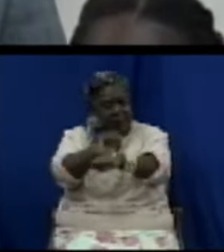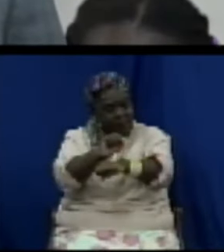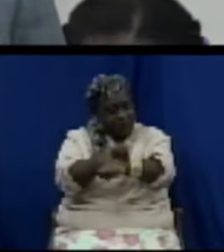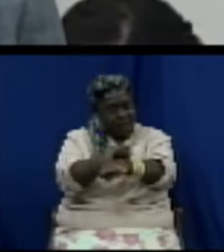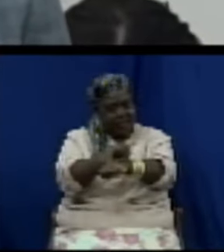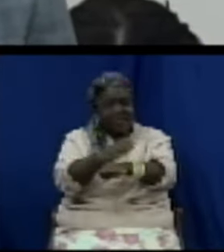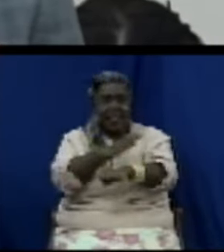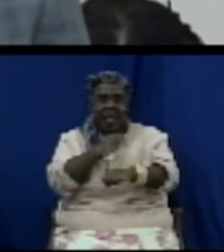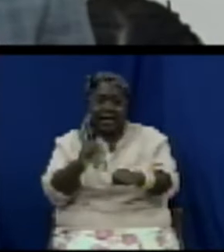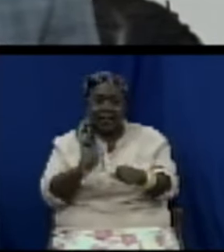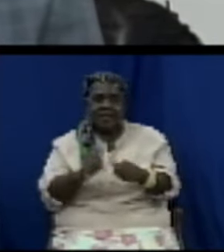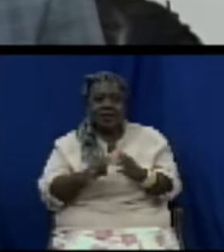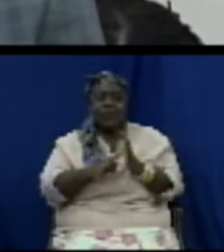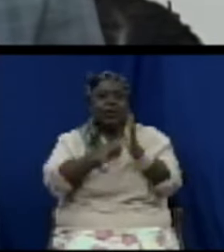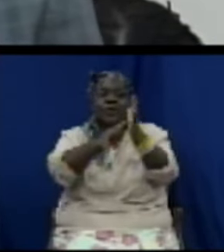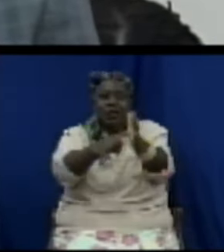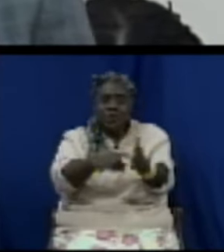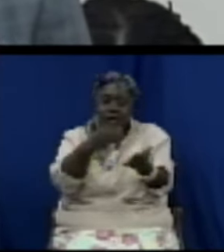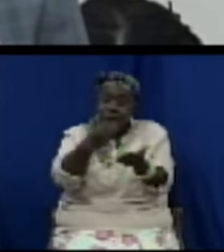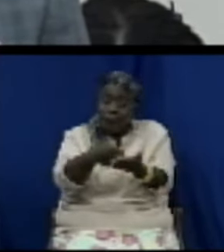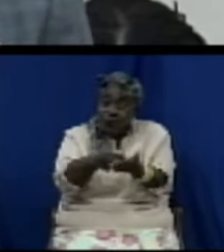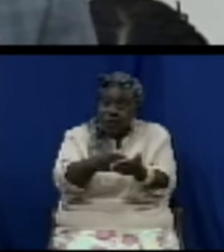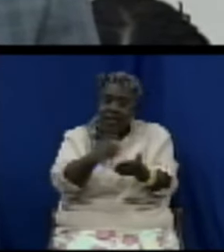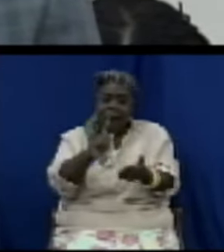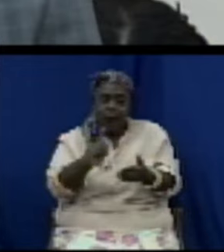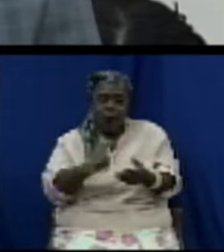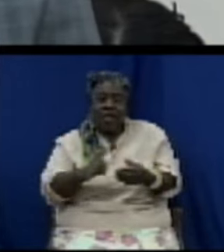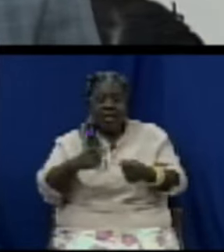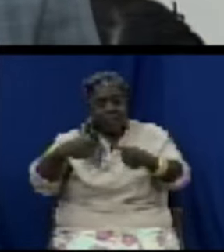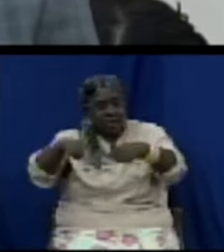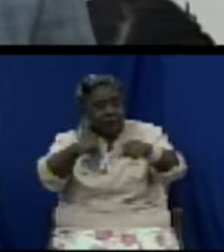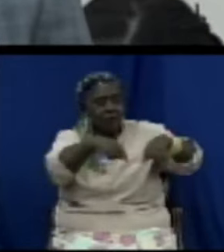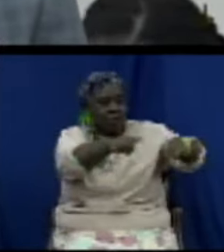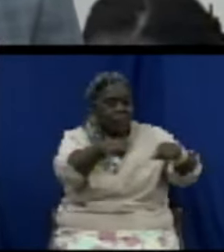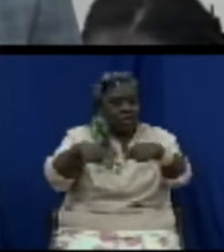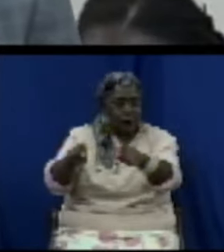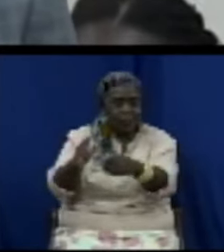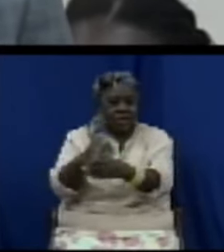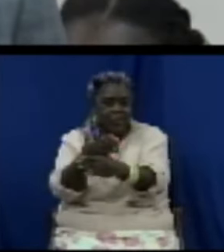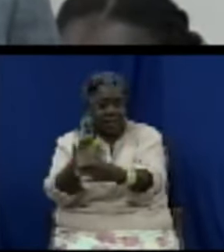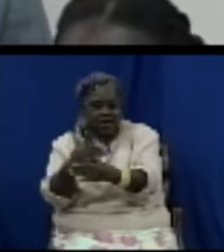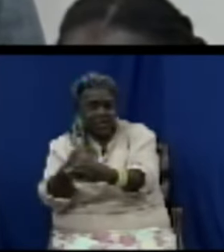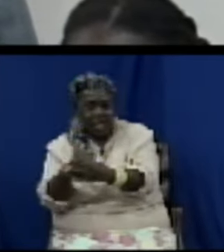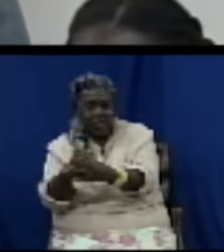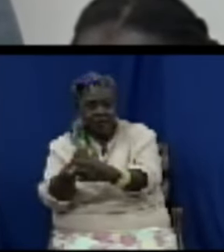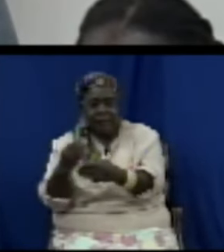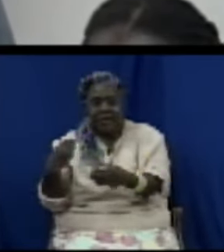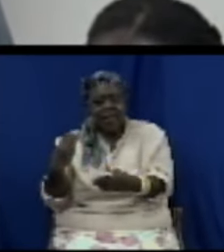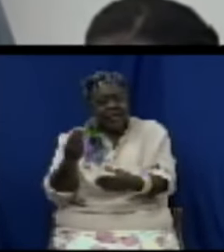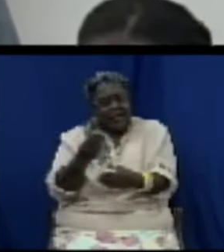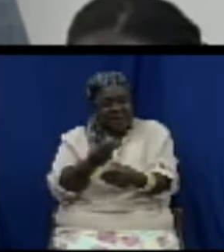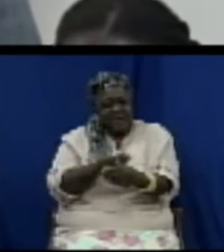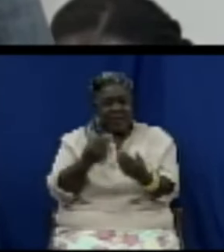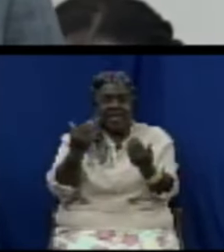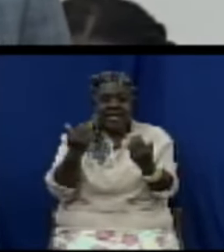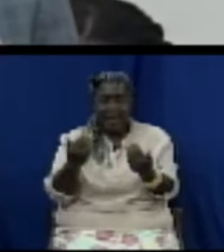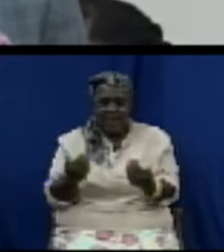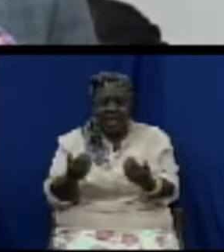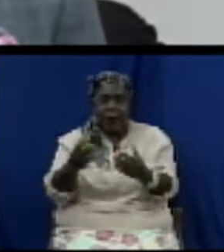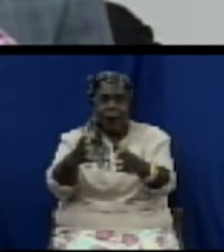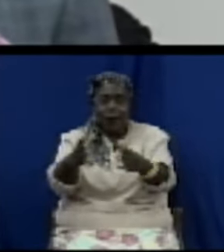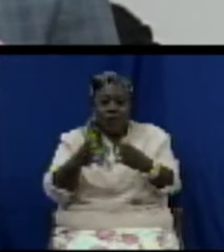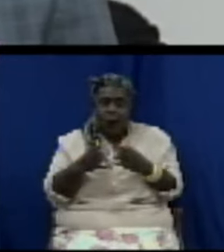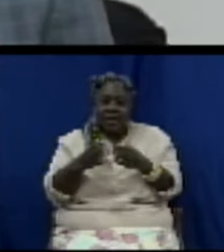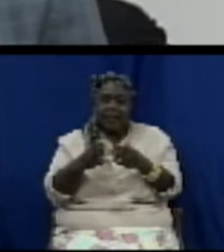to the finances of their country, St. Kitts and Nevis. And so, building on that, we want to now take the budget out on the